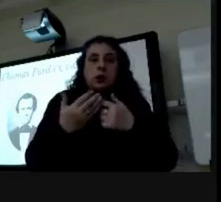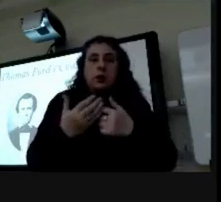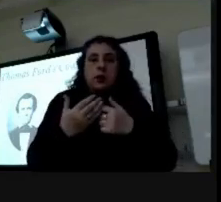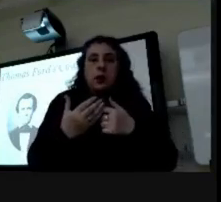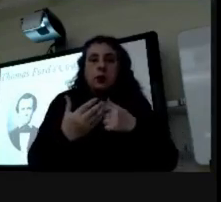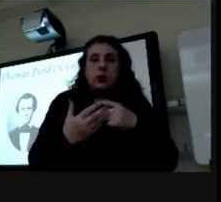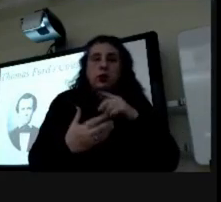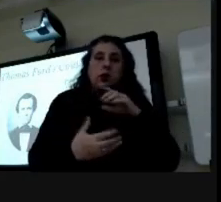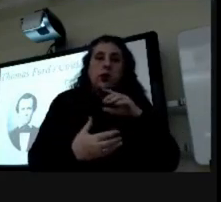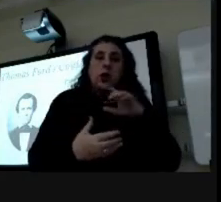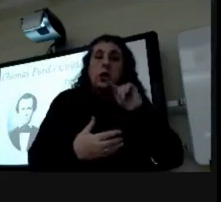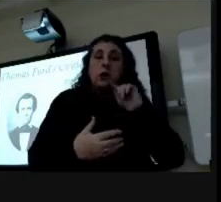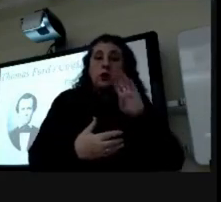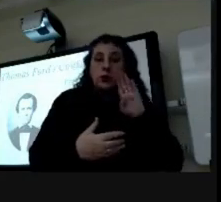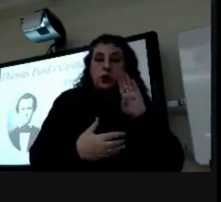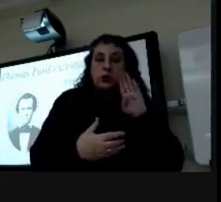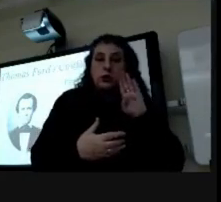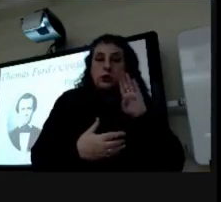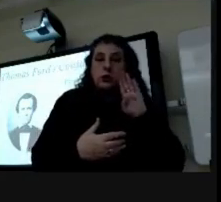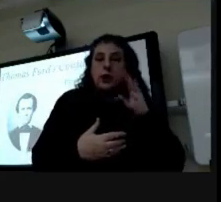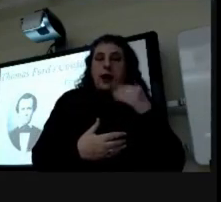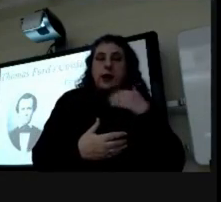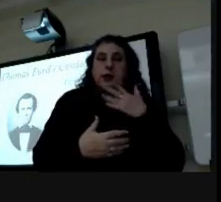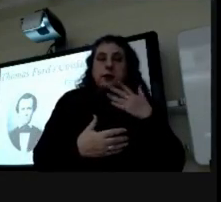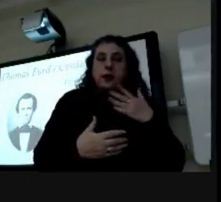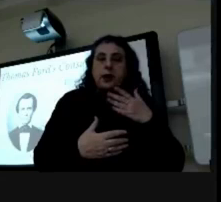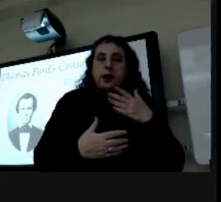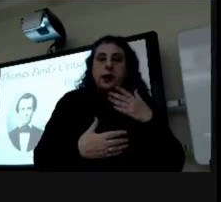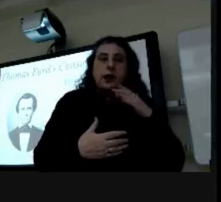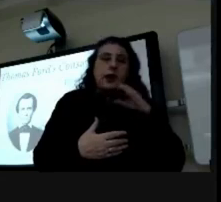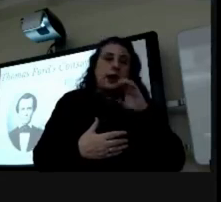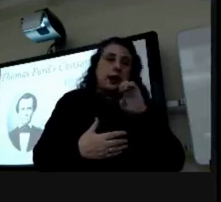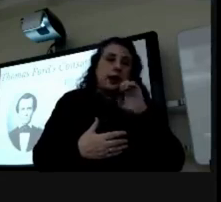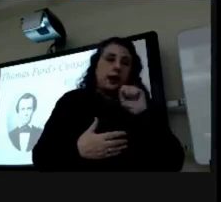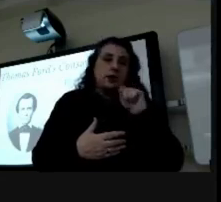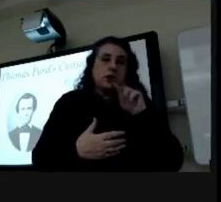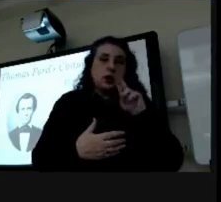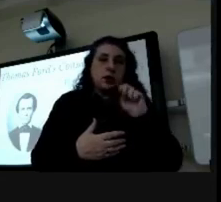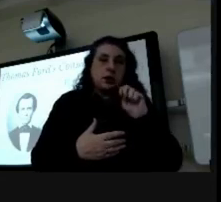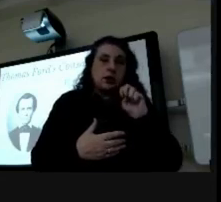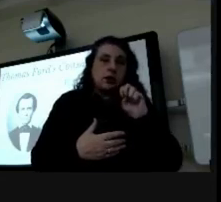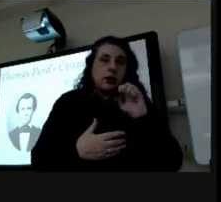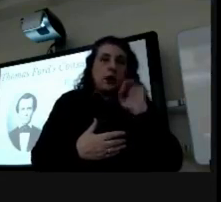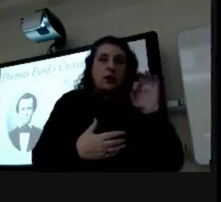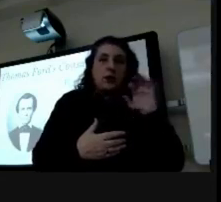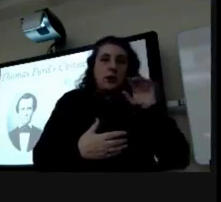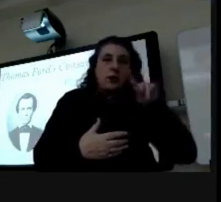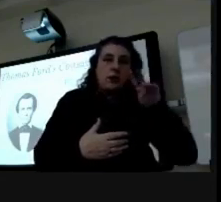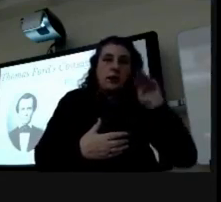consumption and then it also contains something called extract of pimenta which we call allspice